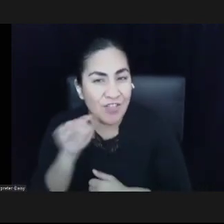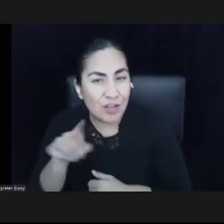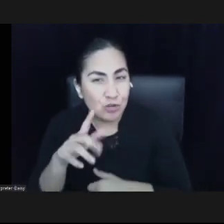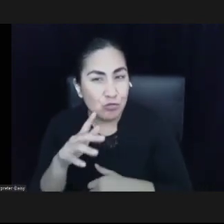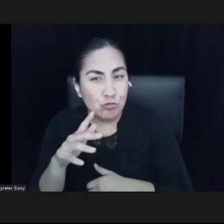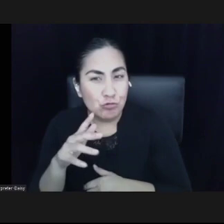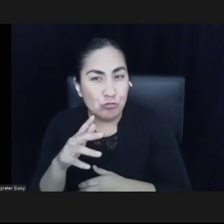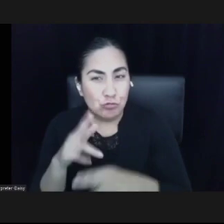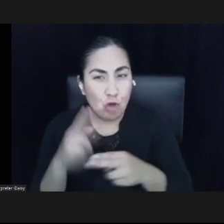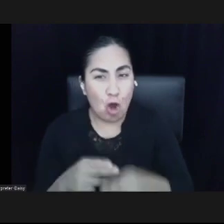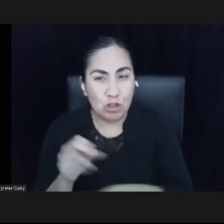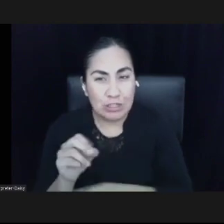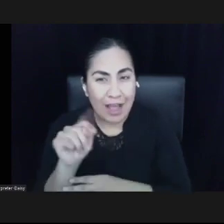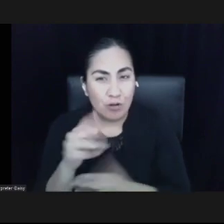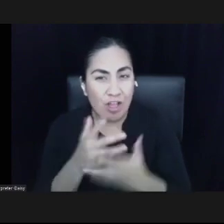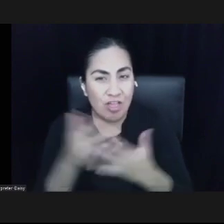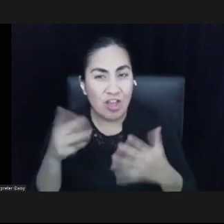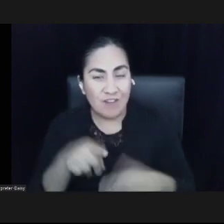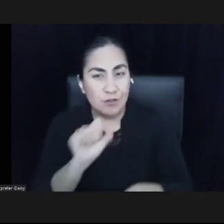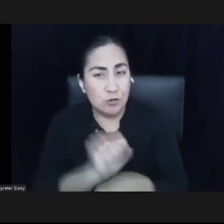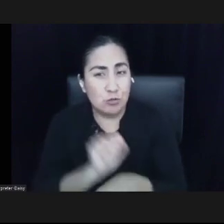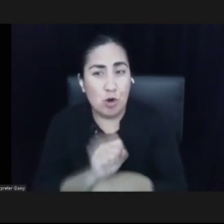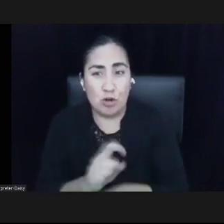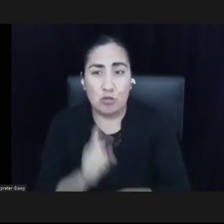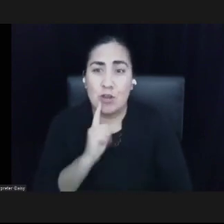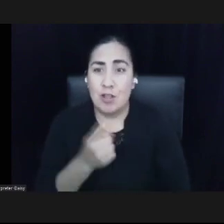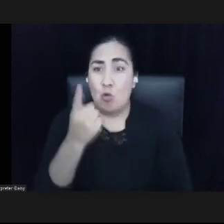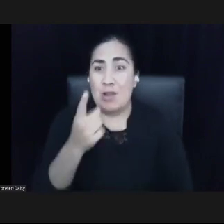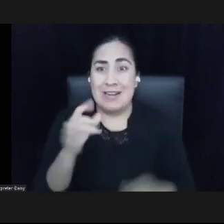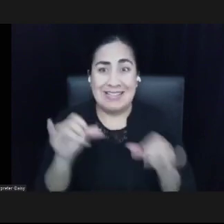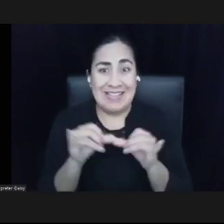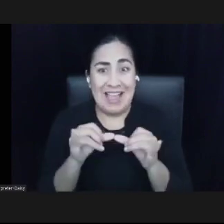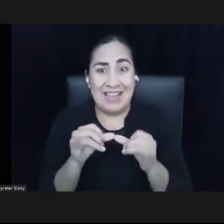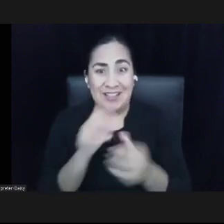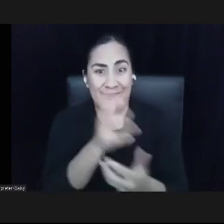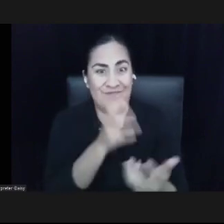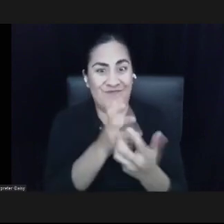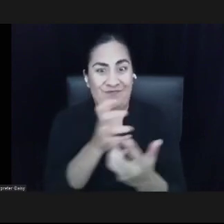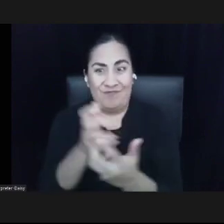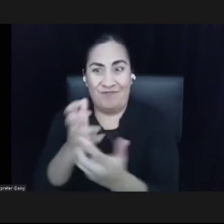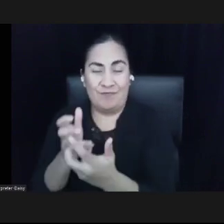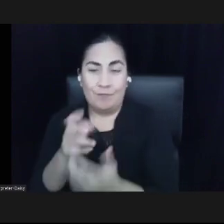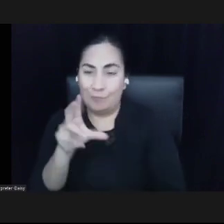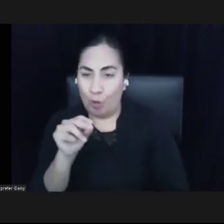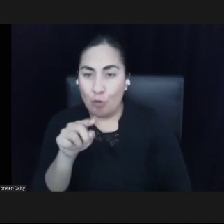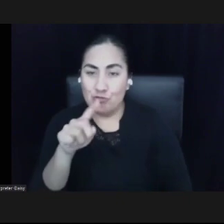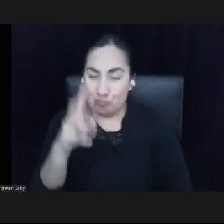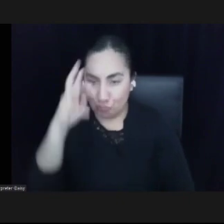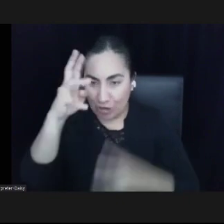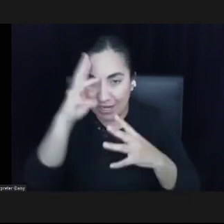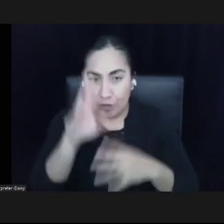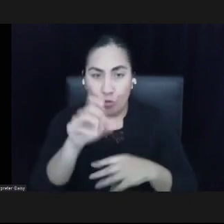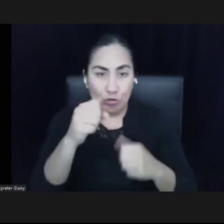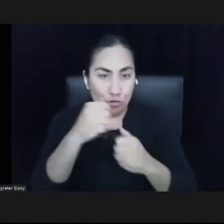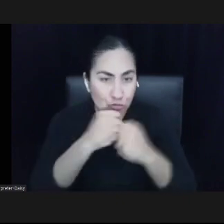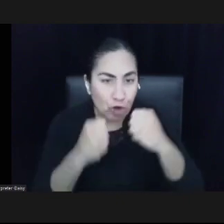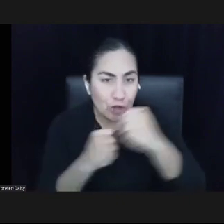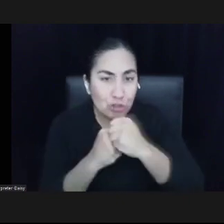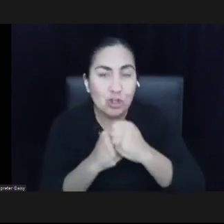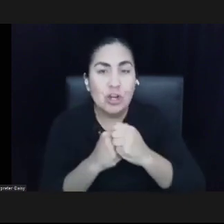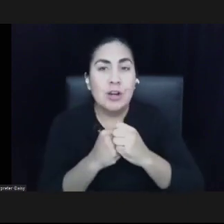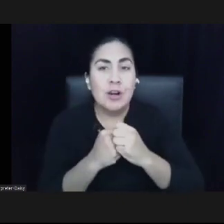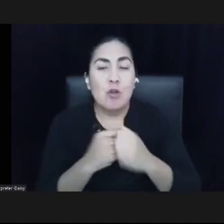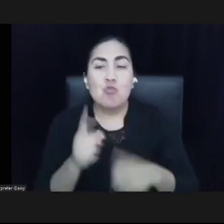is not one-size-fits-all. And so you created your structure based on sort of what you are working with and what's